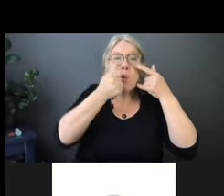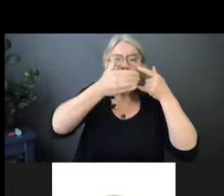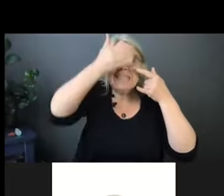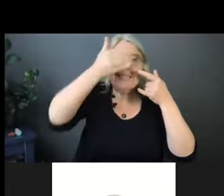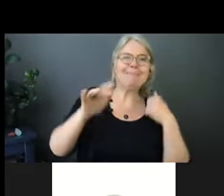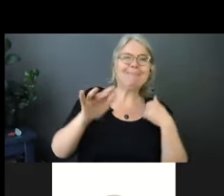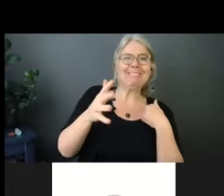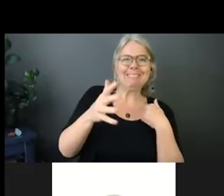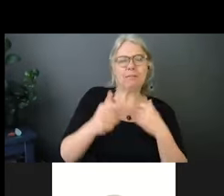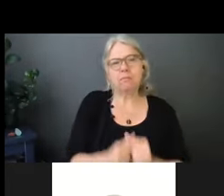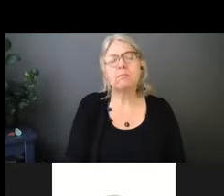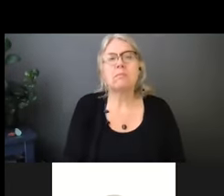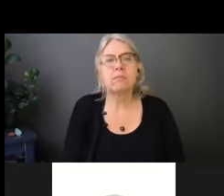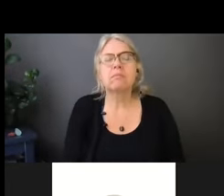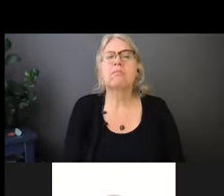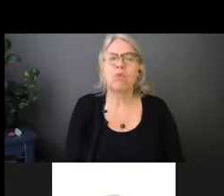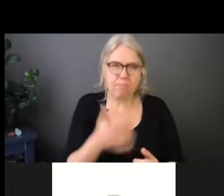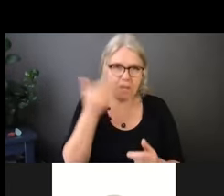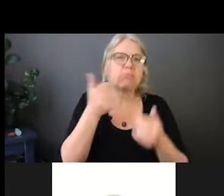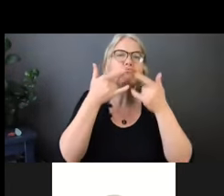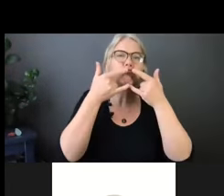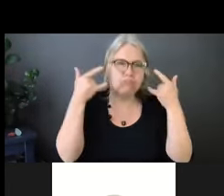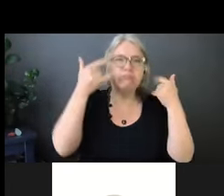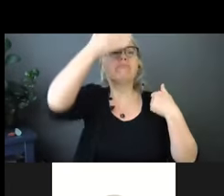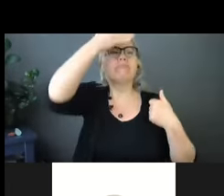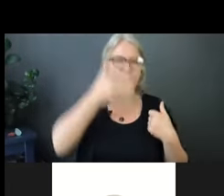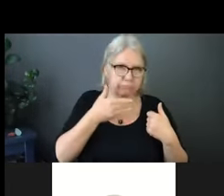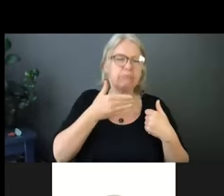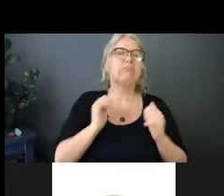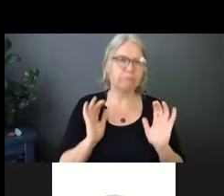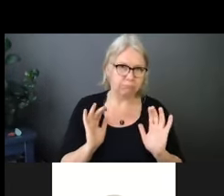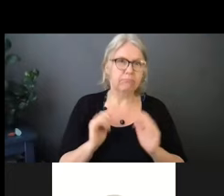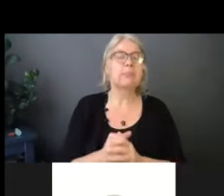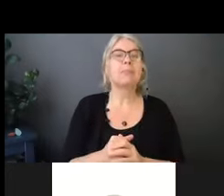You want to don your PPE before contact with the consumer.